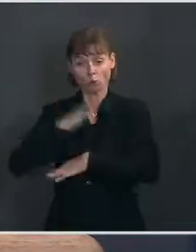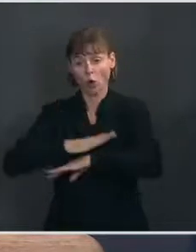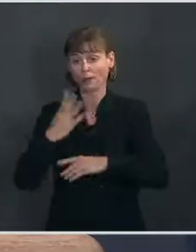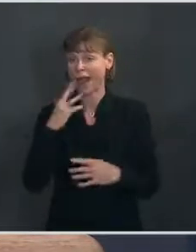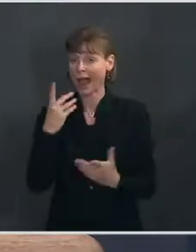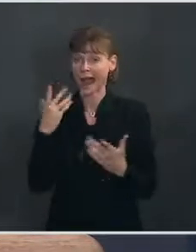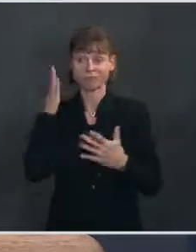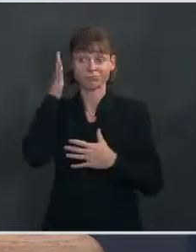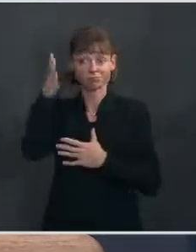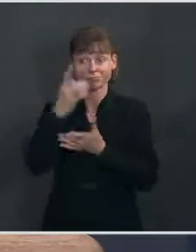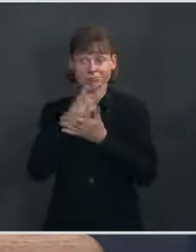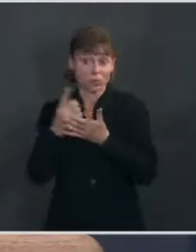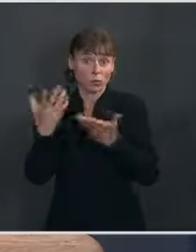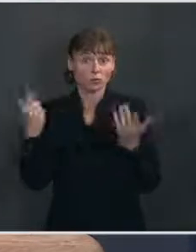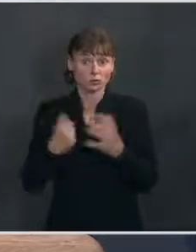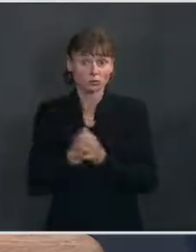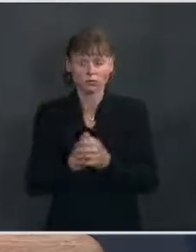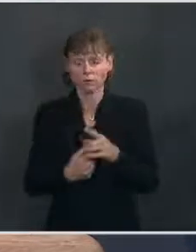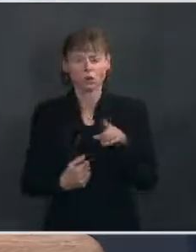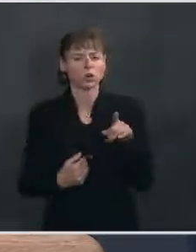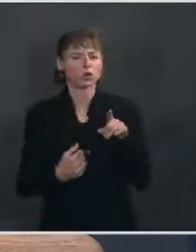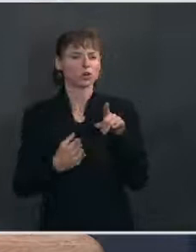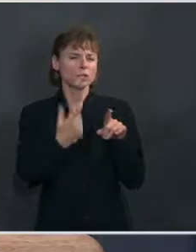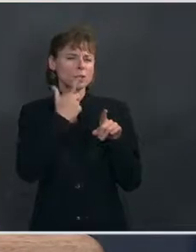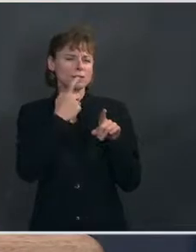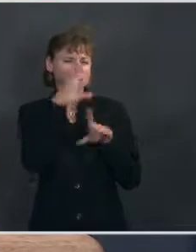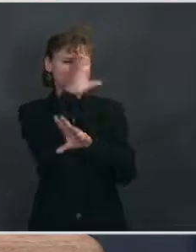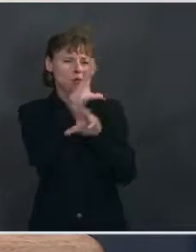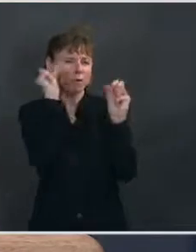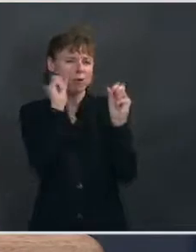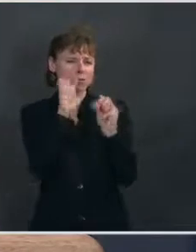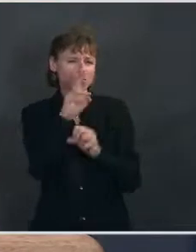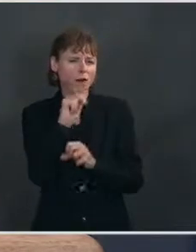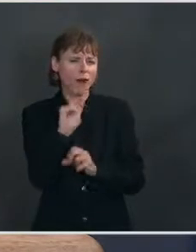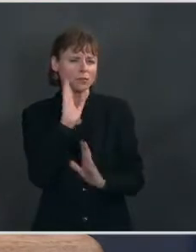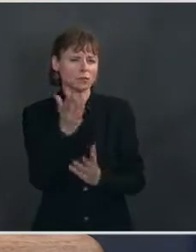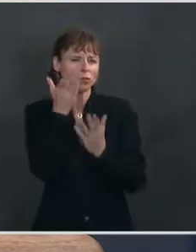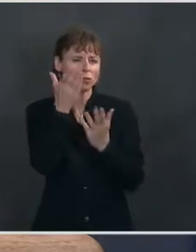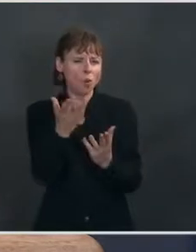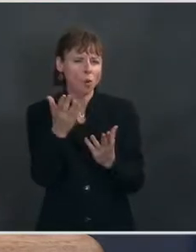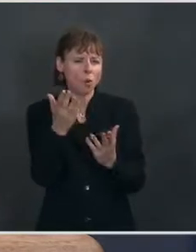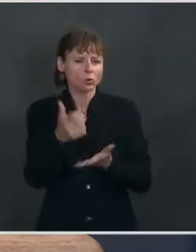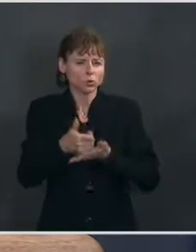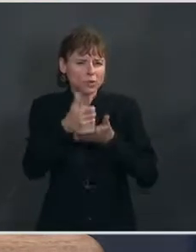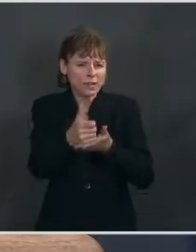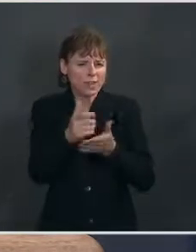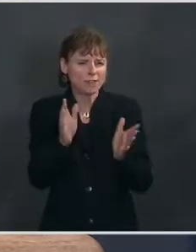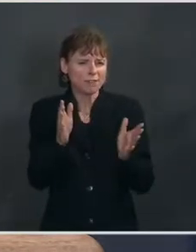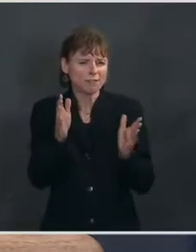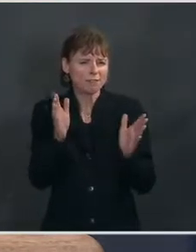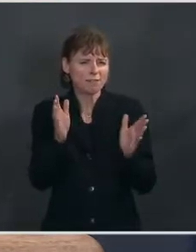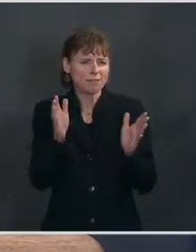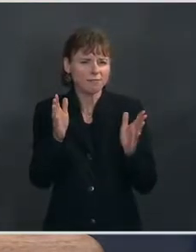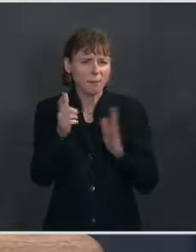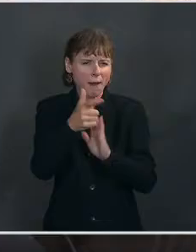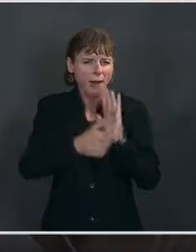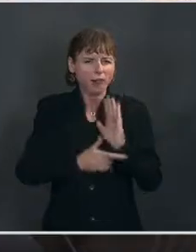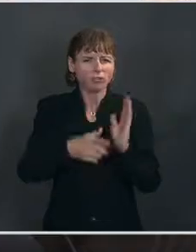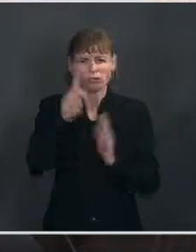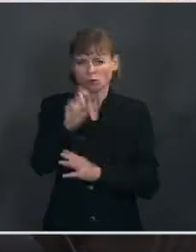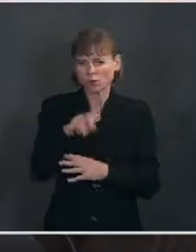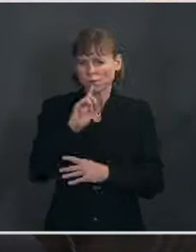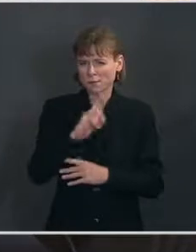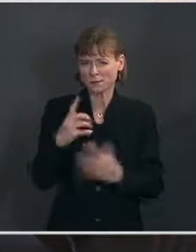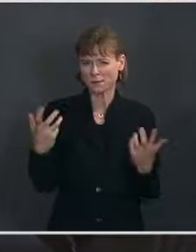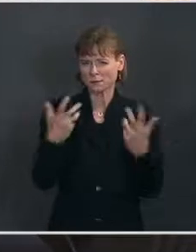Go ahead. The You mentioned that President Biden's proposed COVID relief package is designed to be commensurate with the crises. This